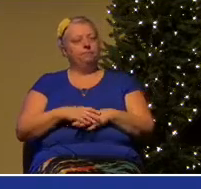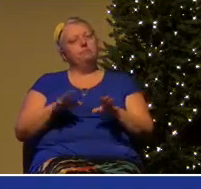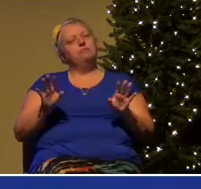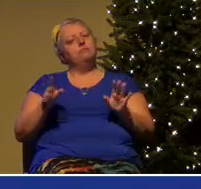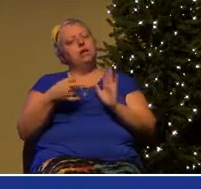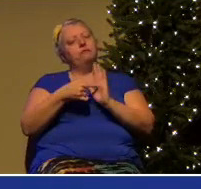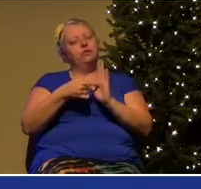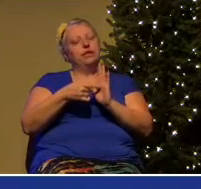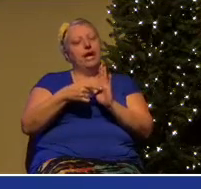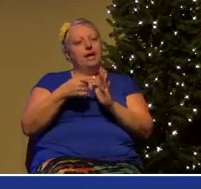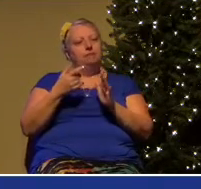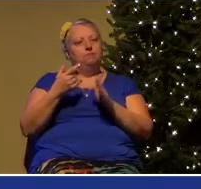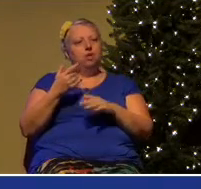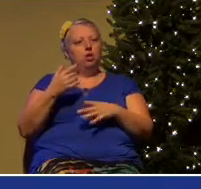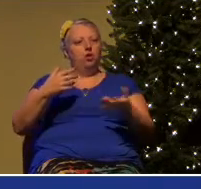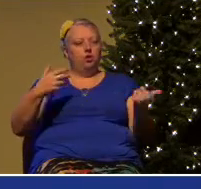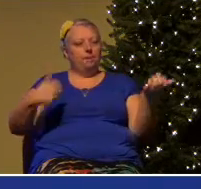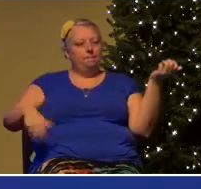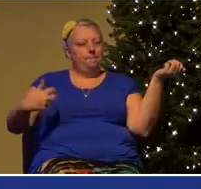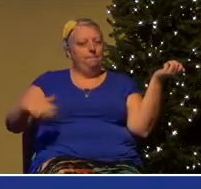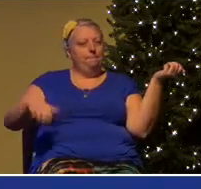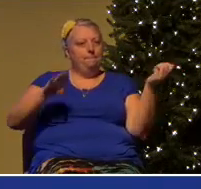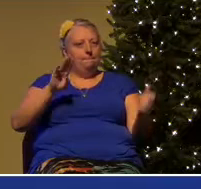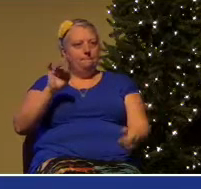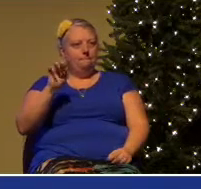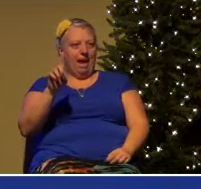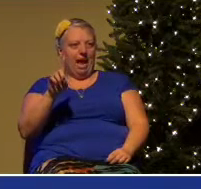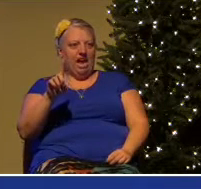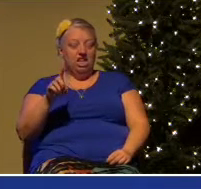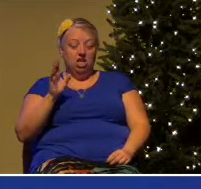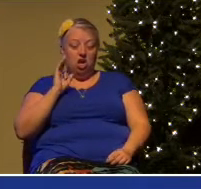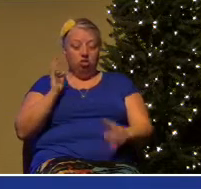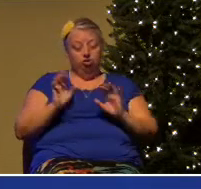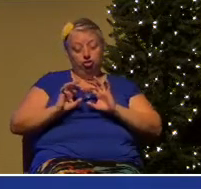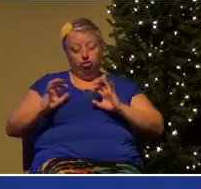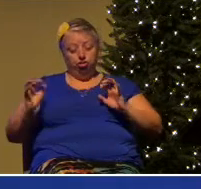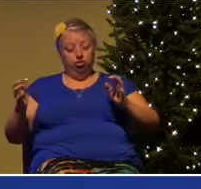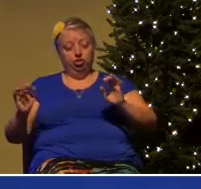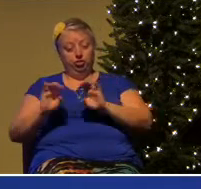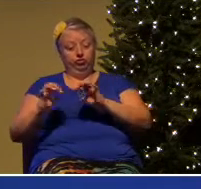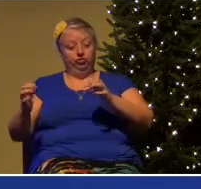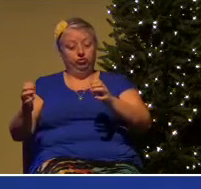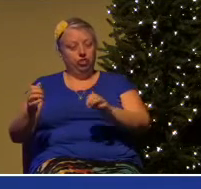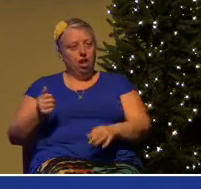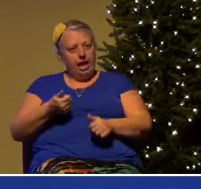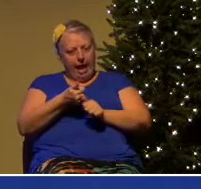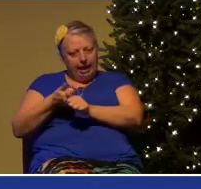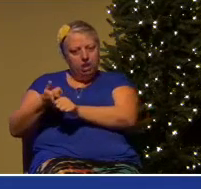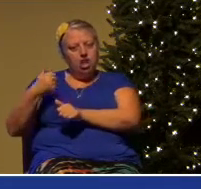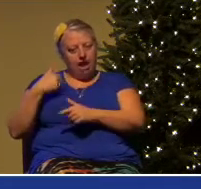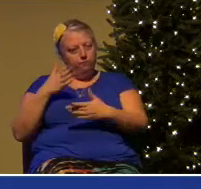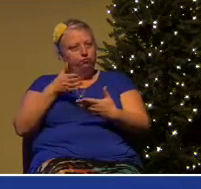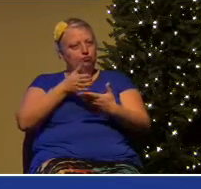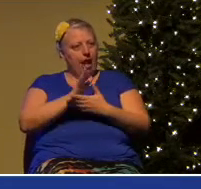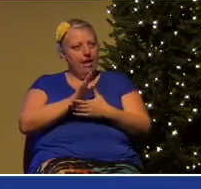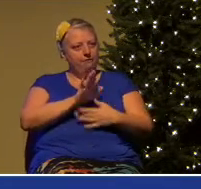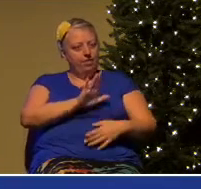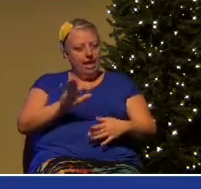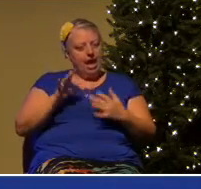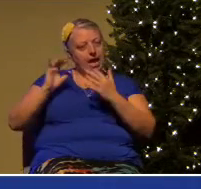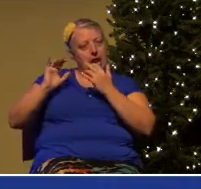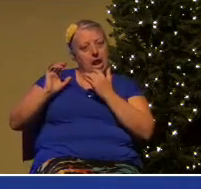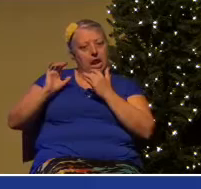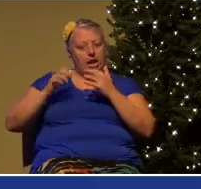play their own instrument and their own music and ignore the conductor, guess what happens? It goes crazy.